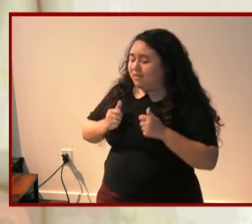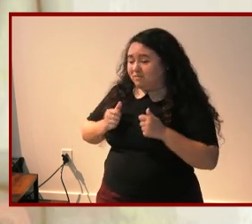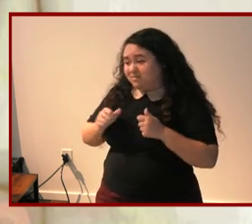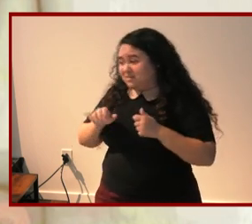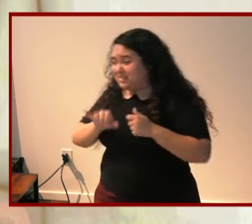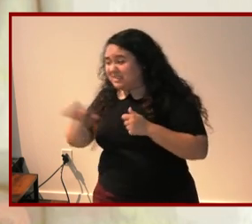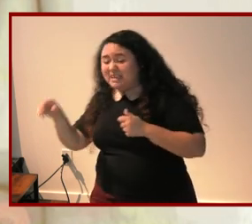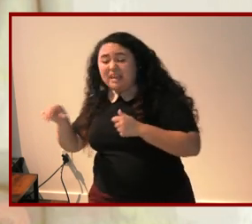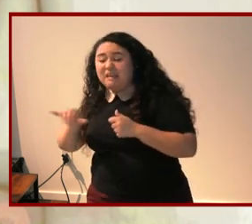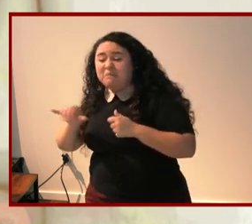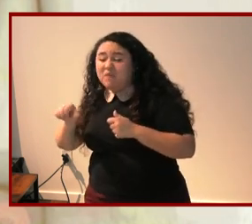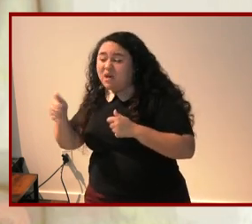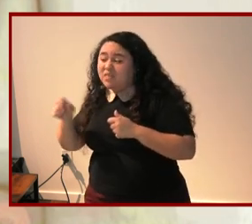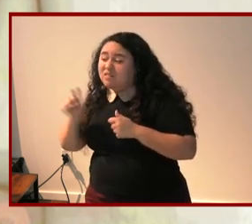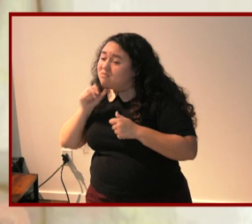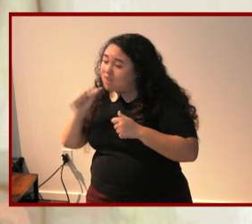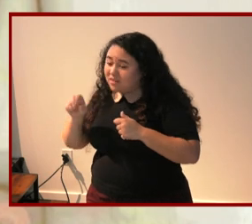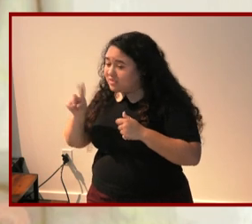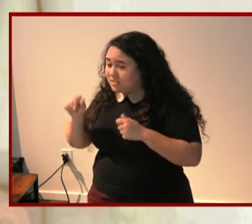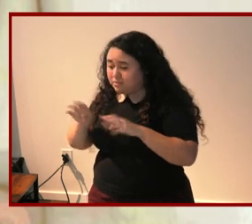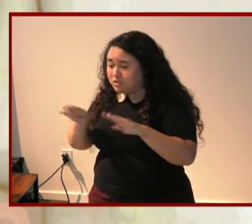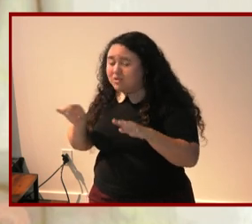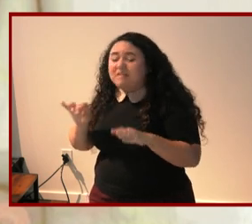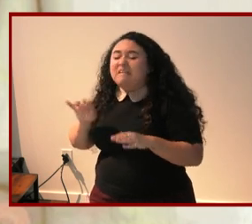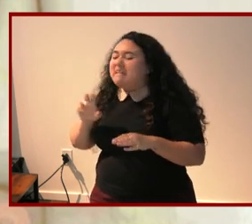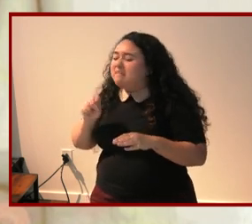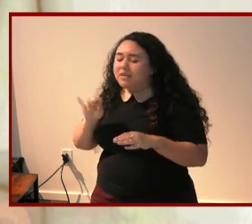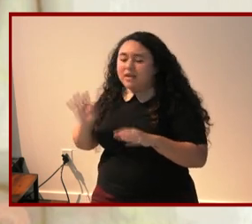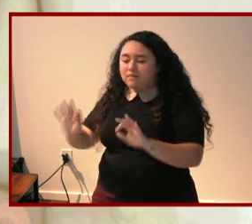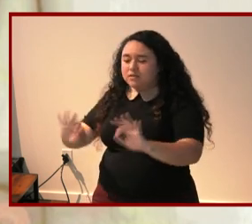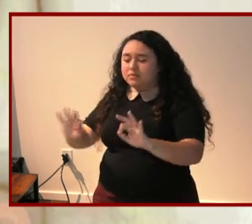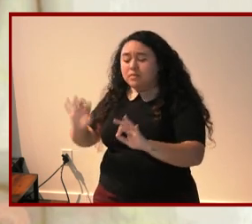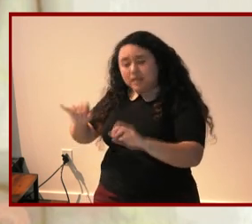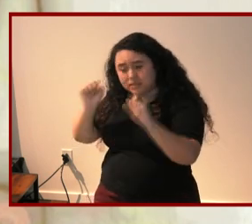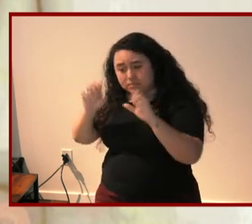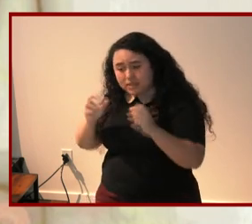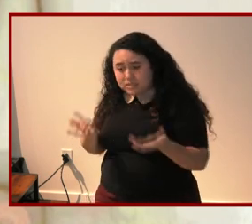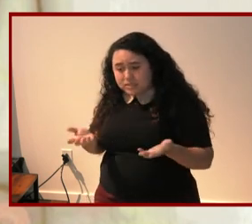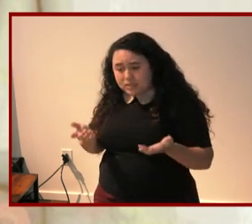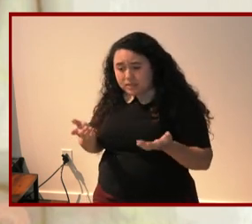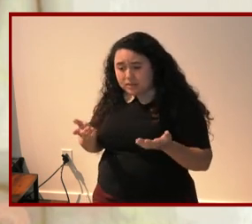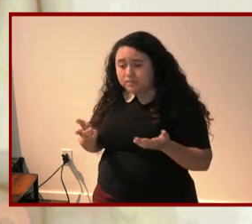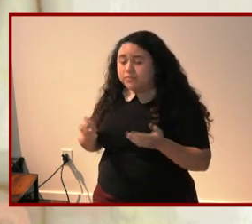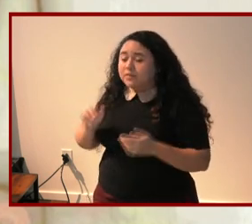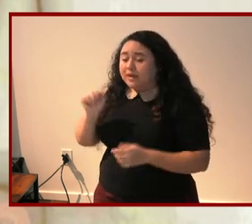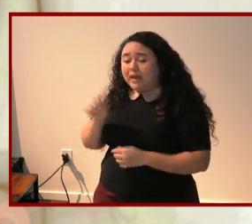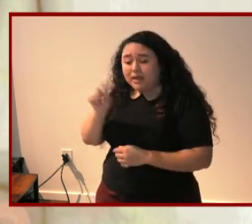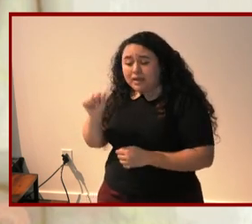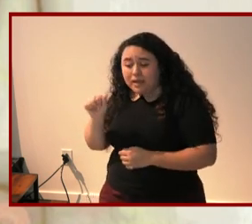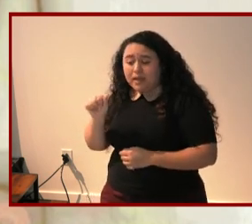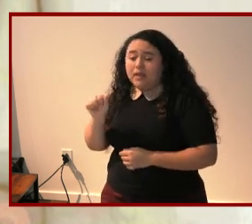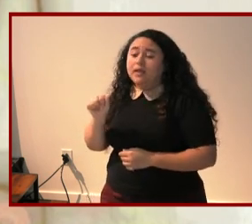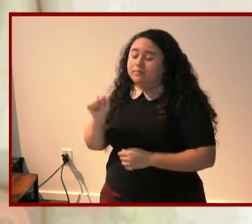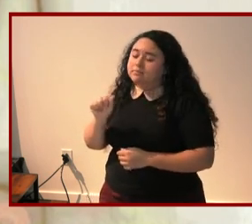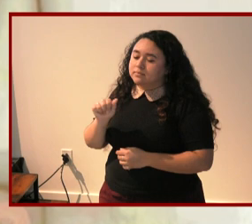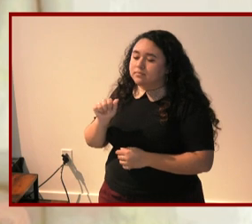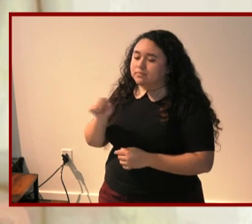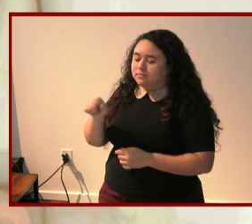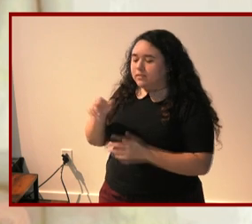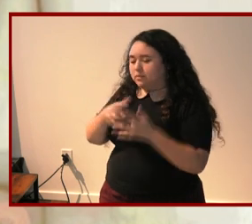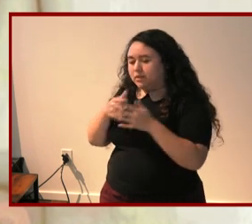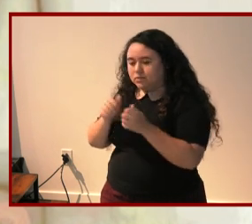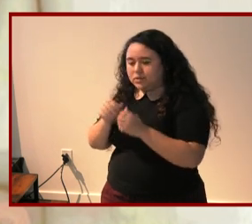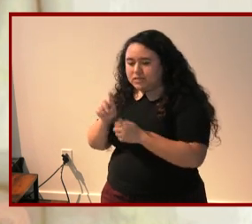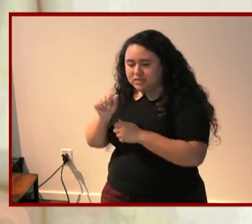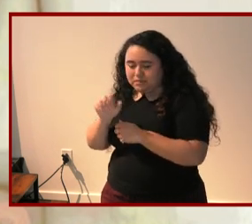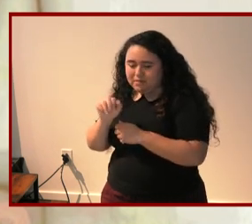even if mundane and this is actually amazing the americans with disabilities act which prohibits discrimination